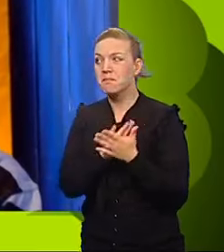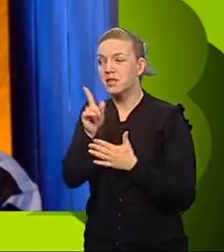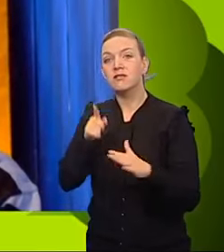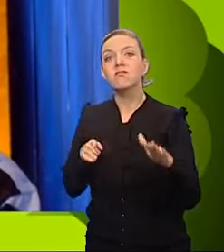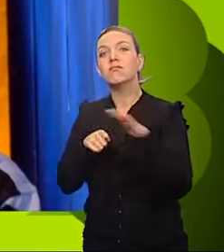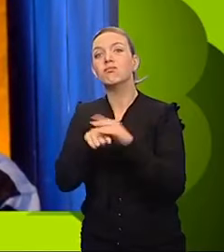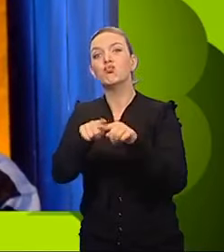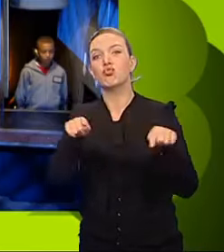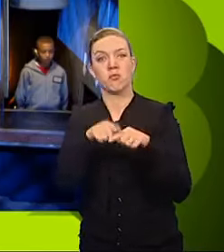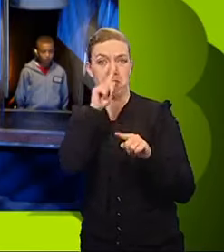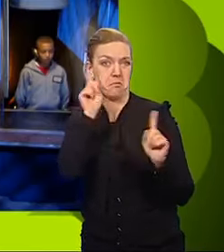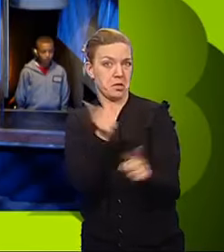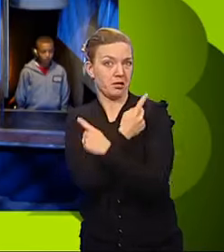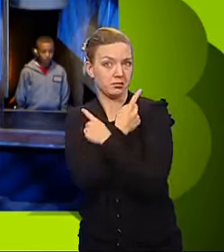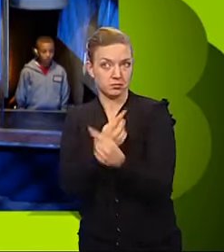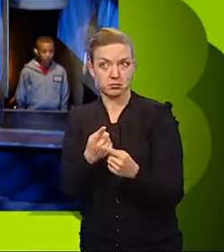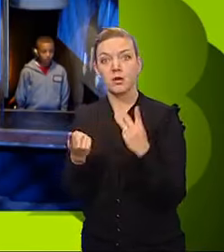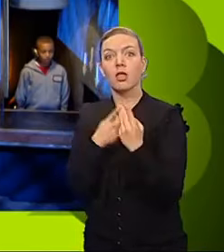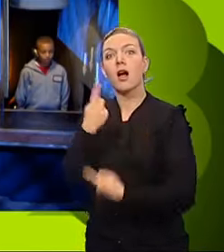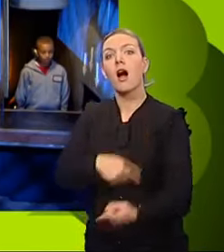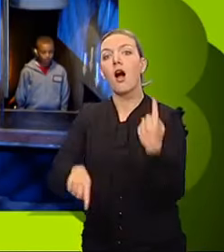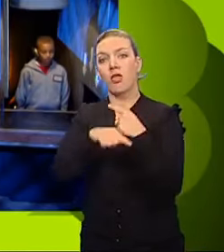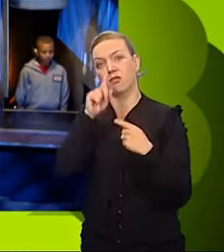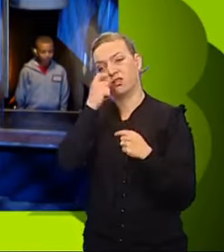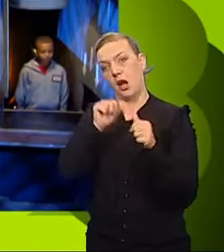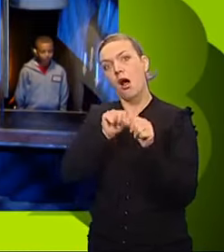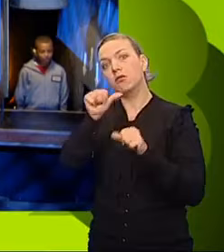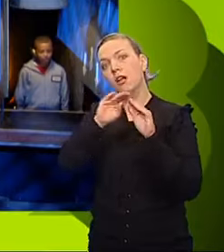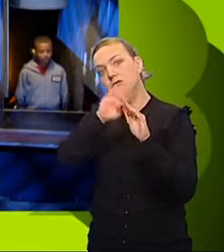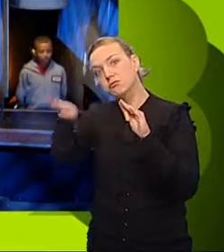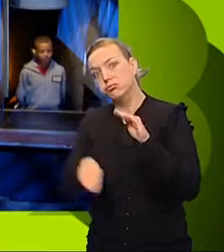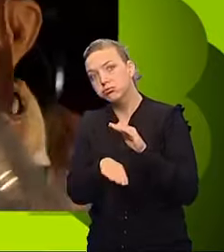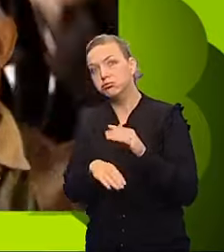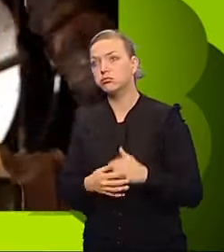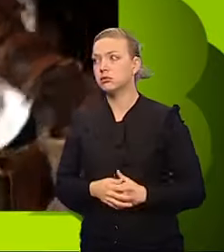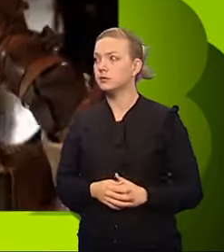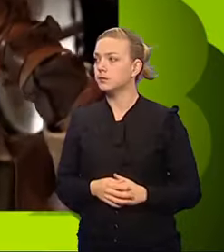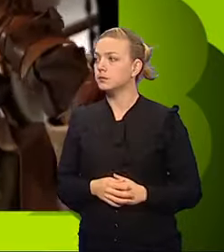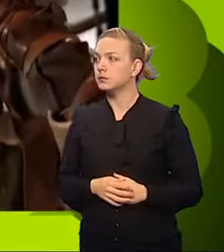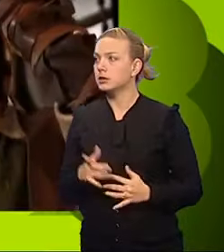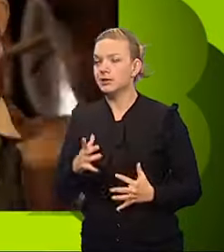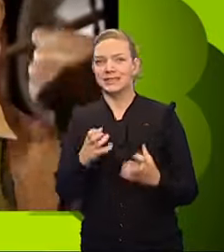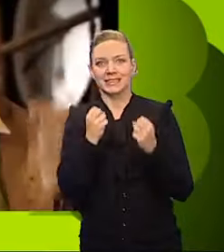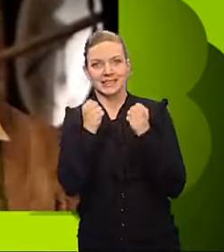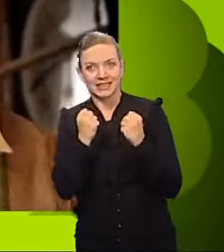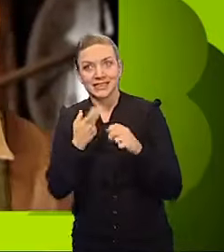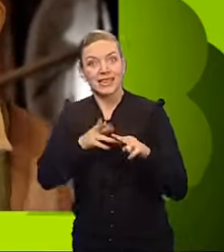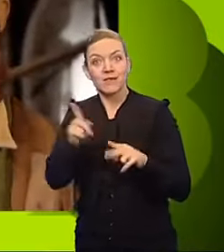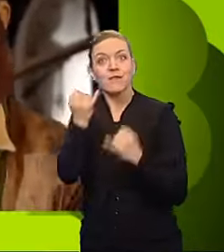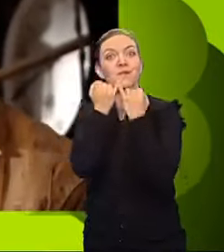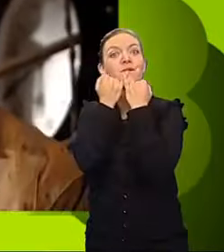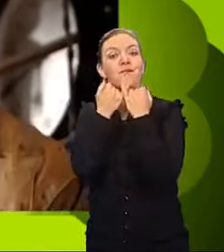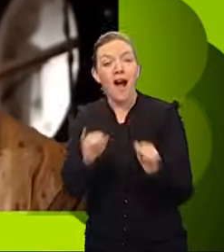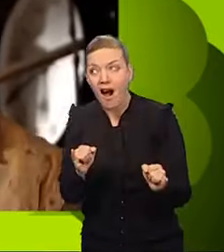this room. The others are free to pass to the next floor. Oh, if all of it failed the task,